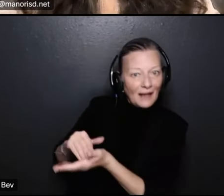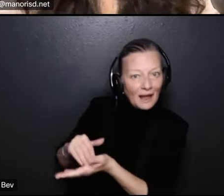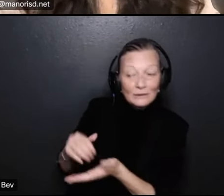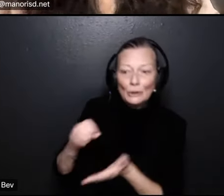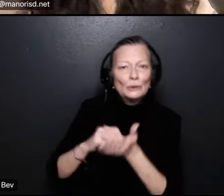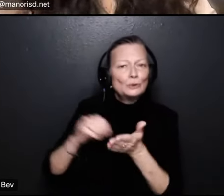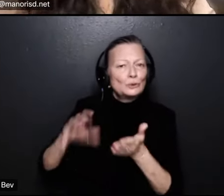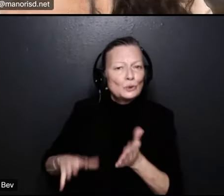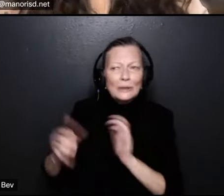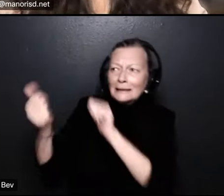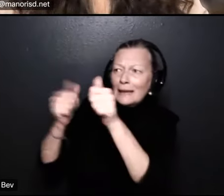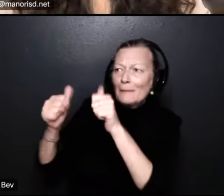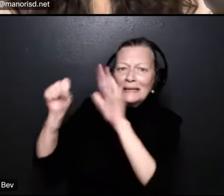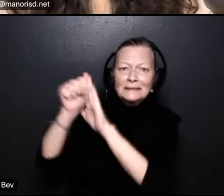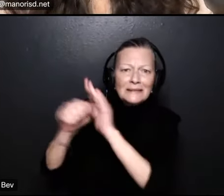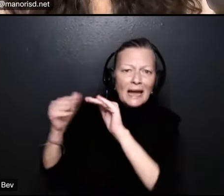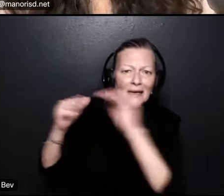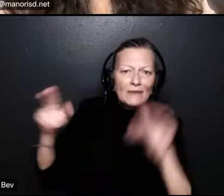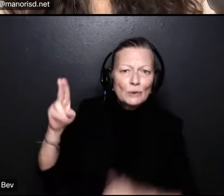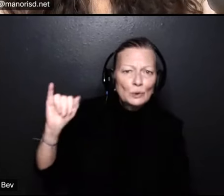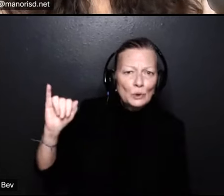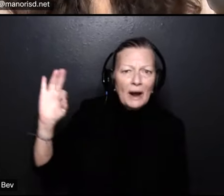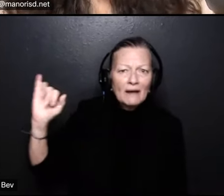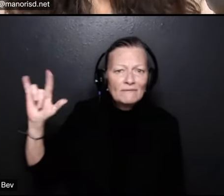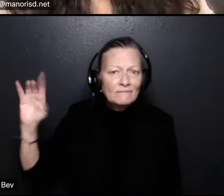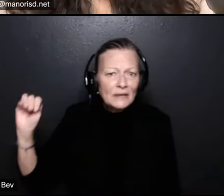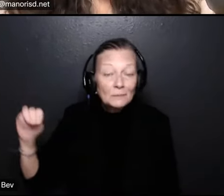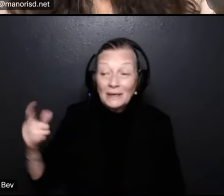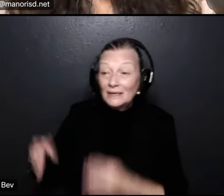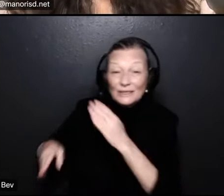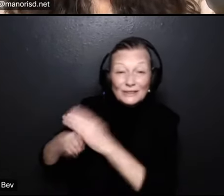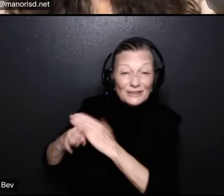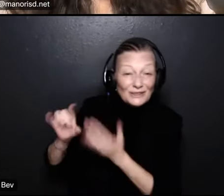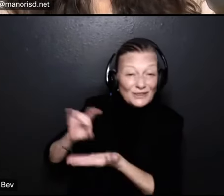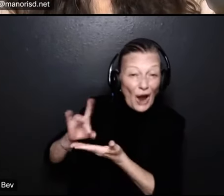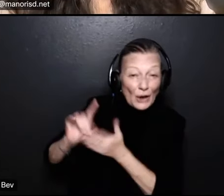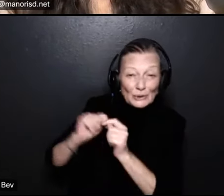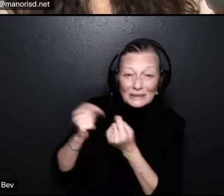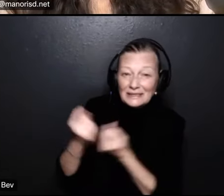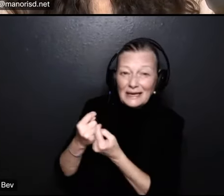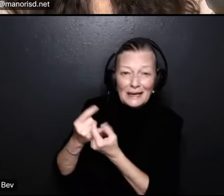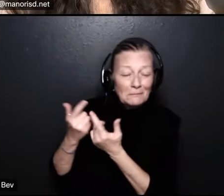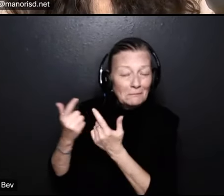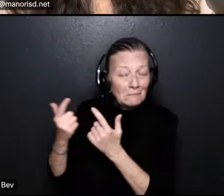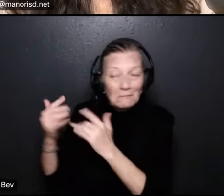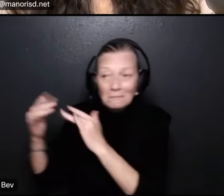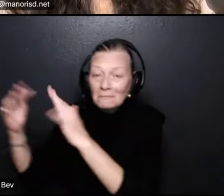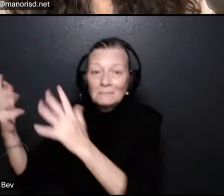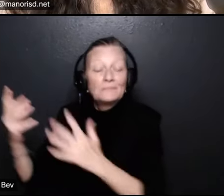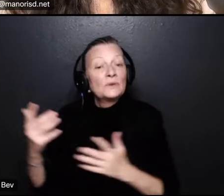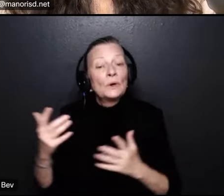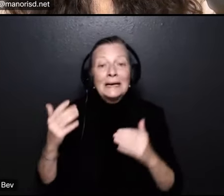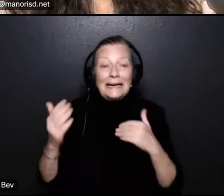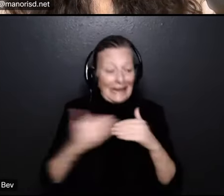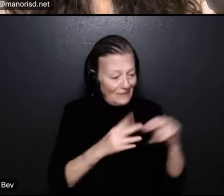level and uil film we had a soccer team that went far deep into areas so so even with these cuts